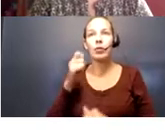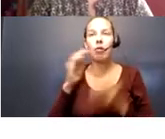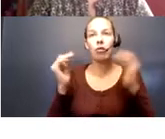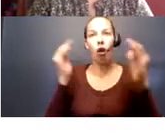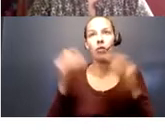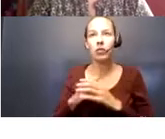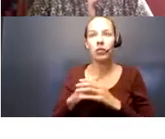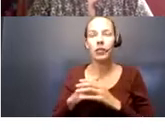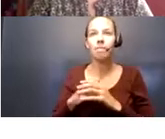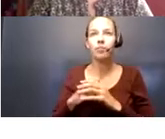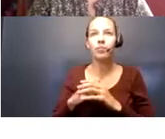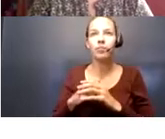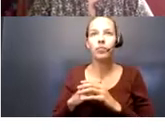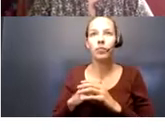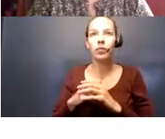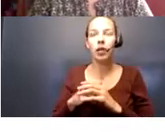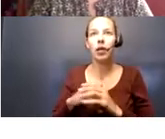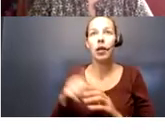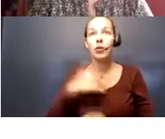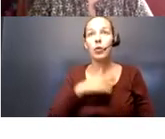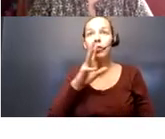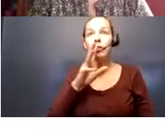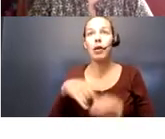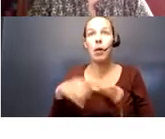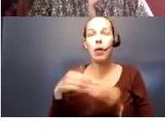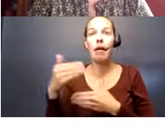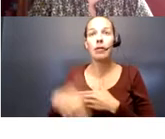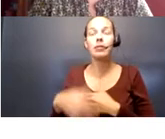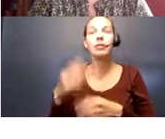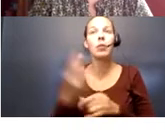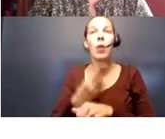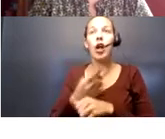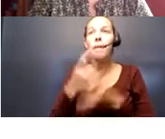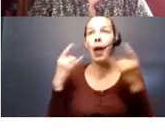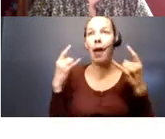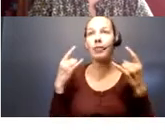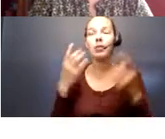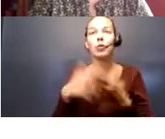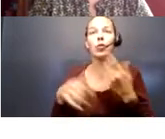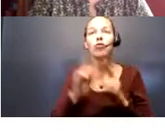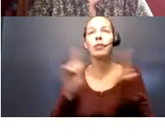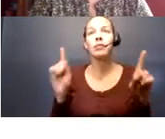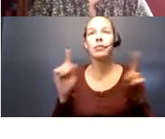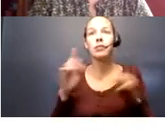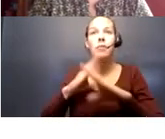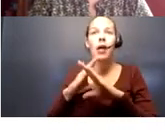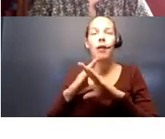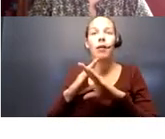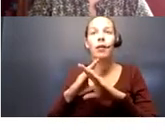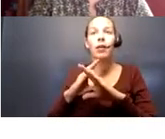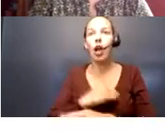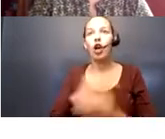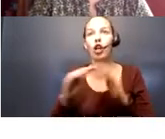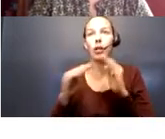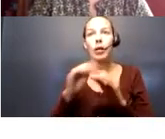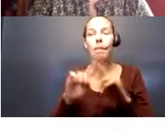frequently. The next, as we were talking about. Is wear a mask. And maintain social distance. You know, to protect our community.